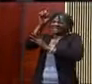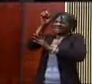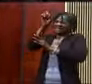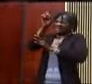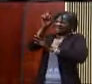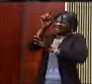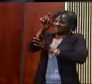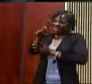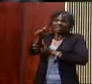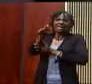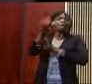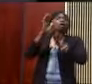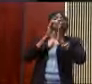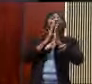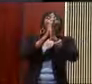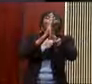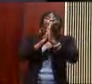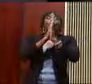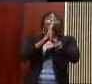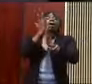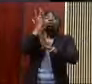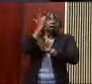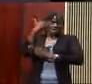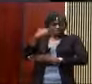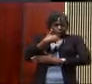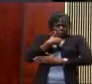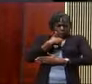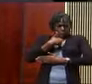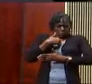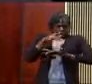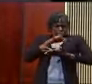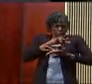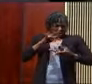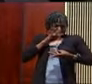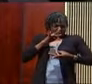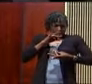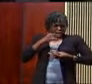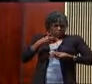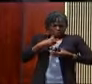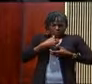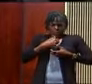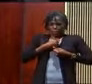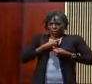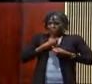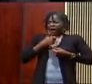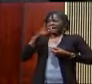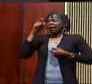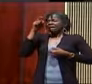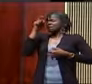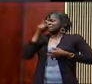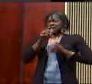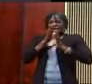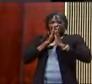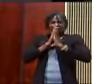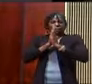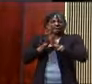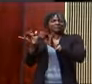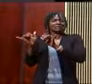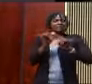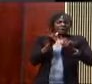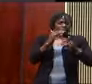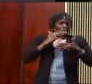You pray because there's something in your spirit that says, I need prayer just like I need oxygen.